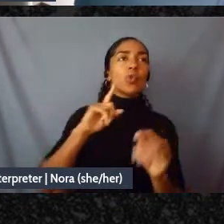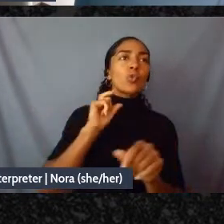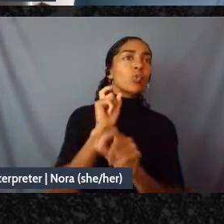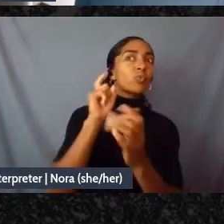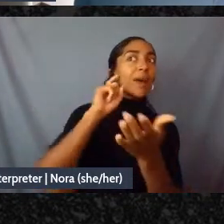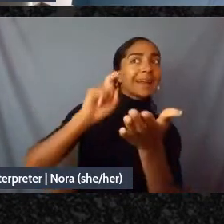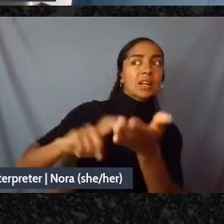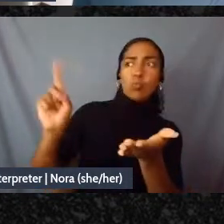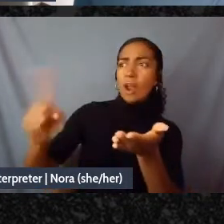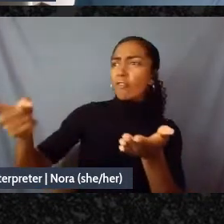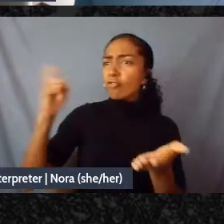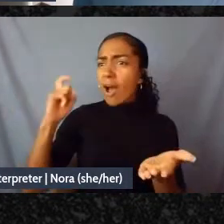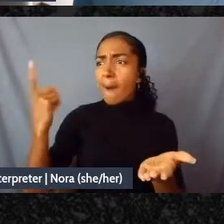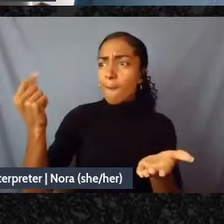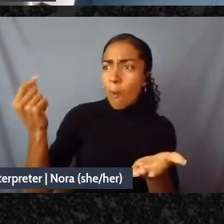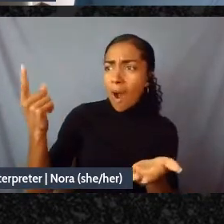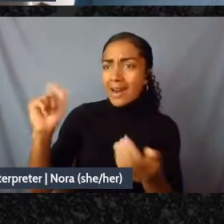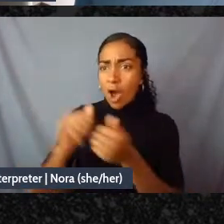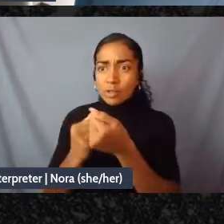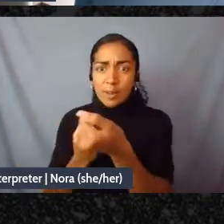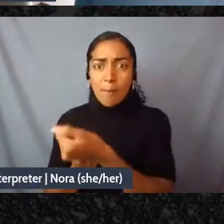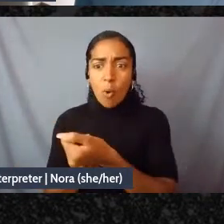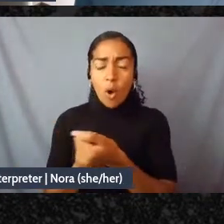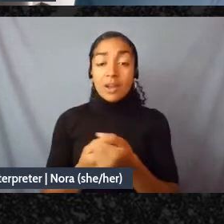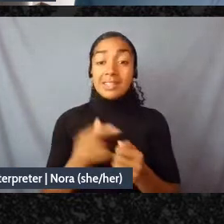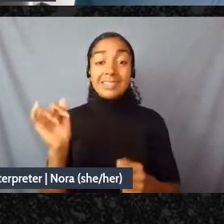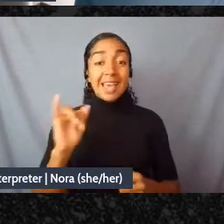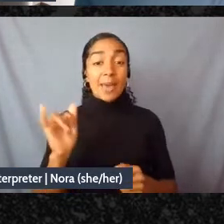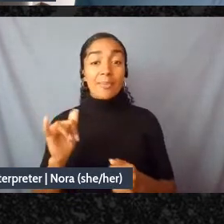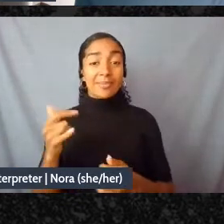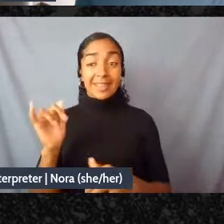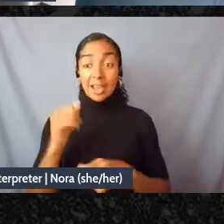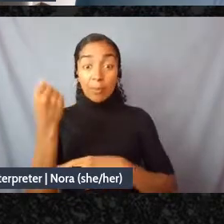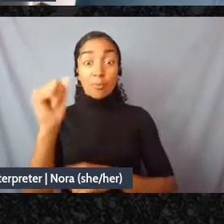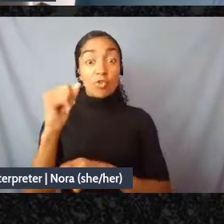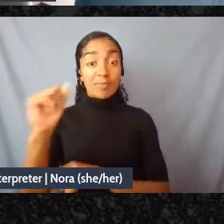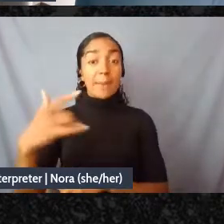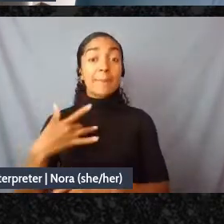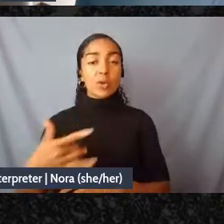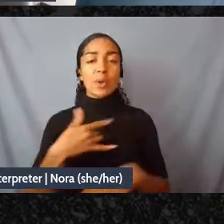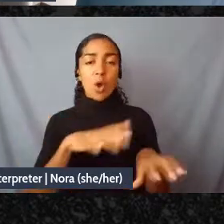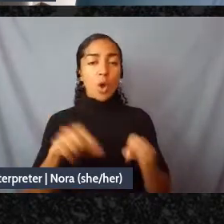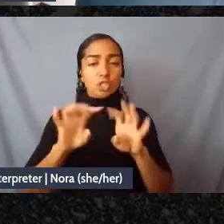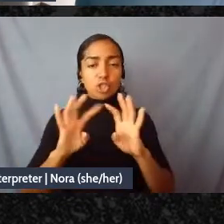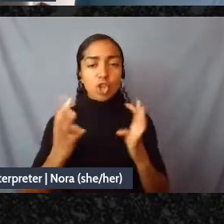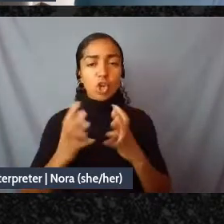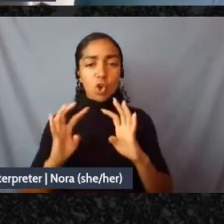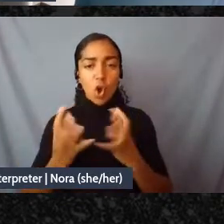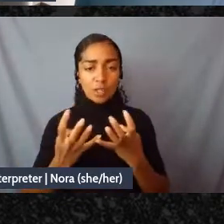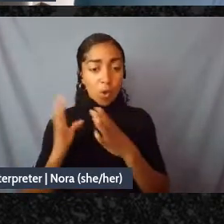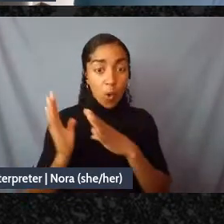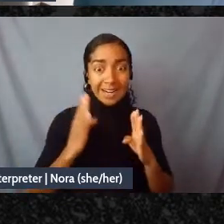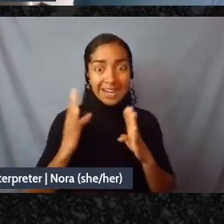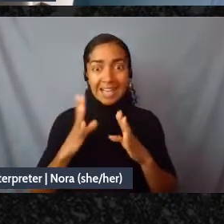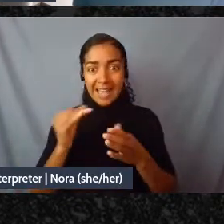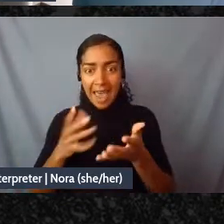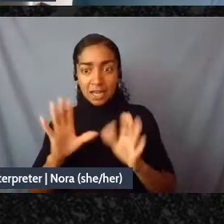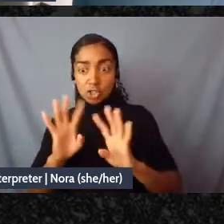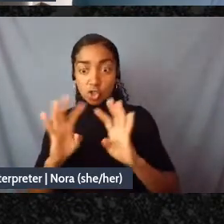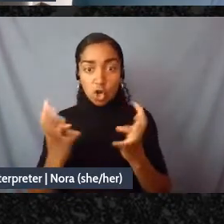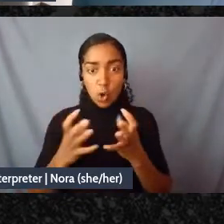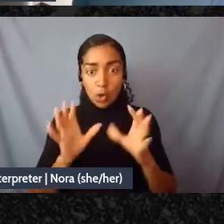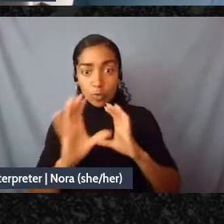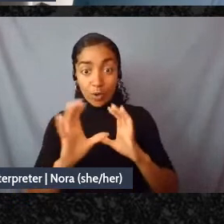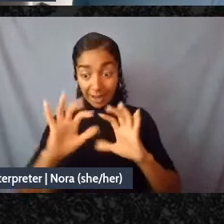in the same way in movement we do circles we do circle organizing and circle communicating all of that links back to our indigenous communities and indigenous